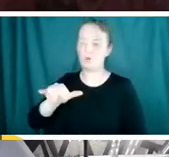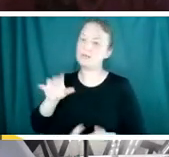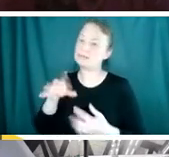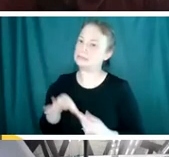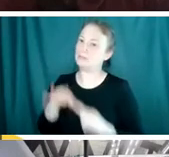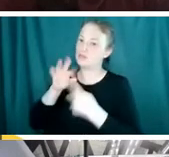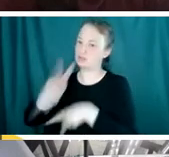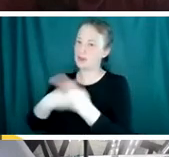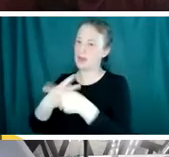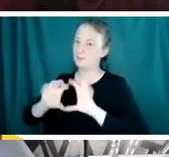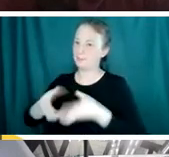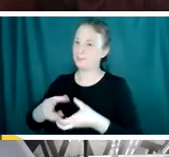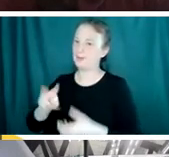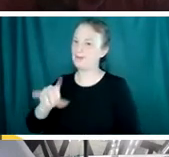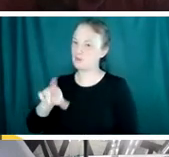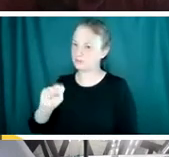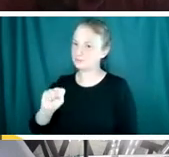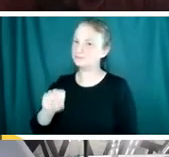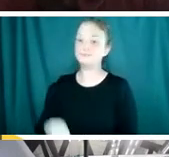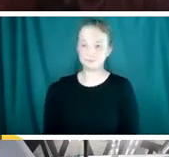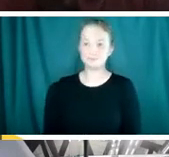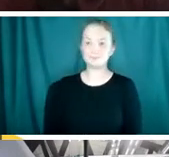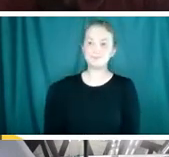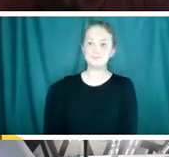Awesome. Thank you. Let's see.